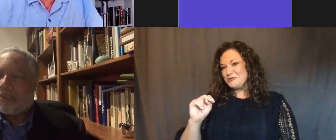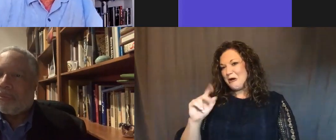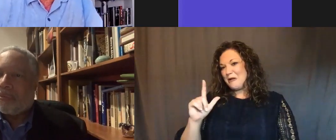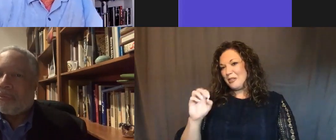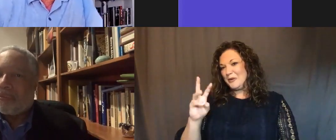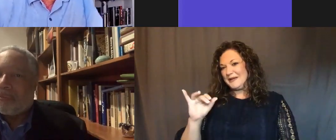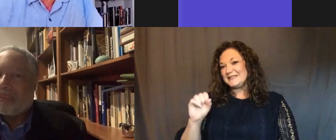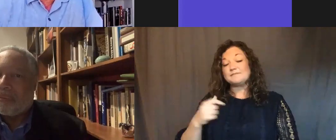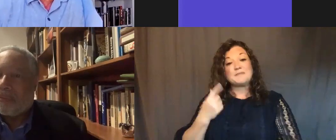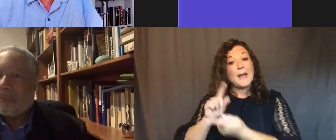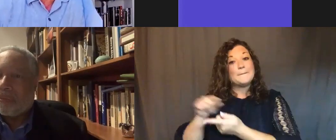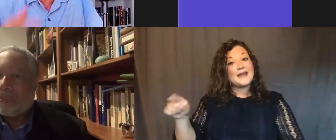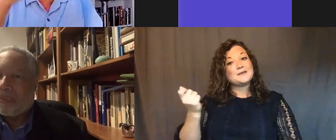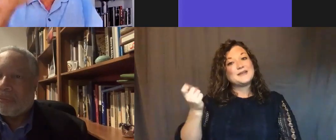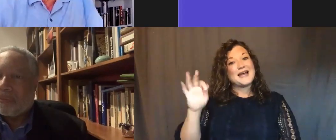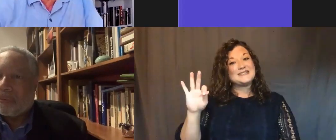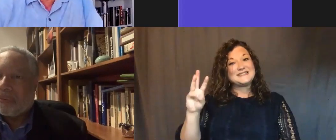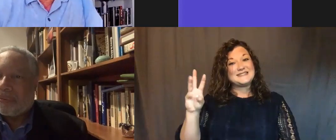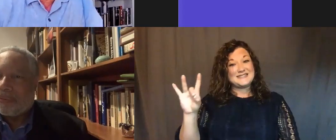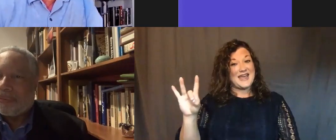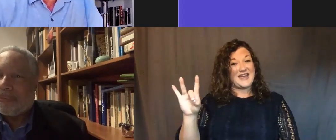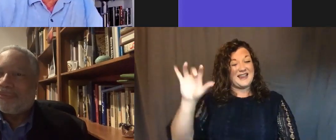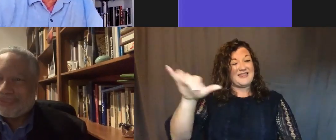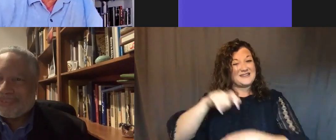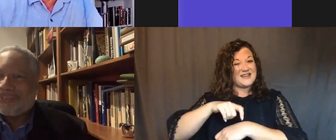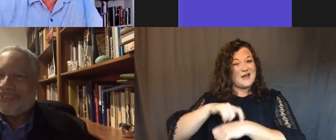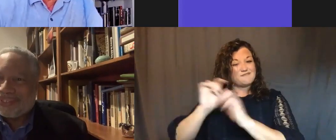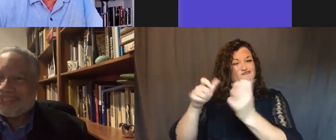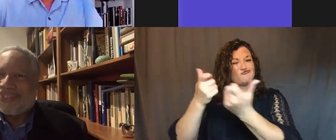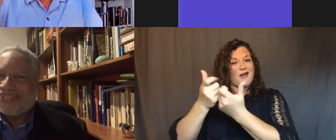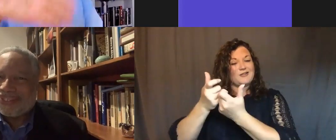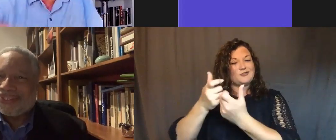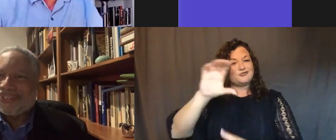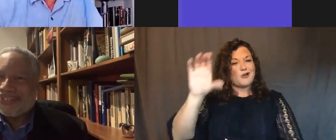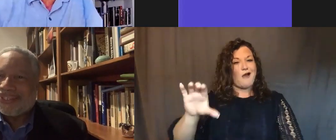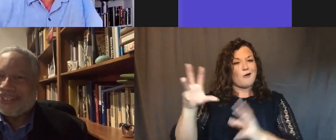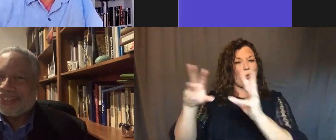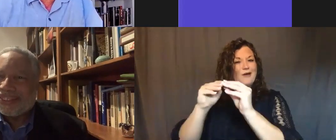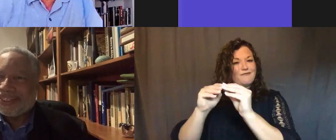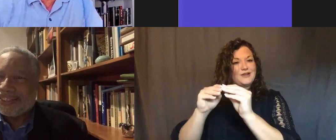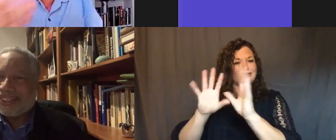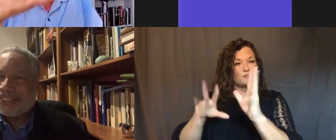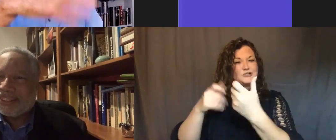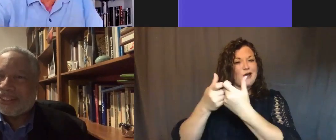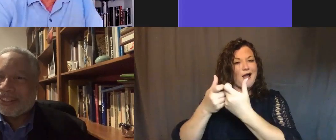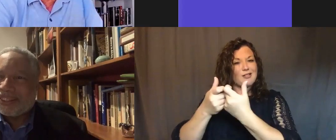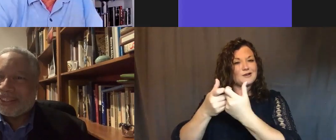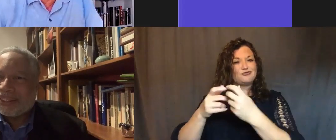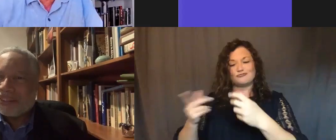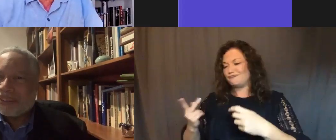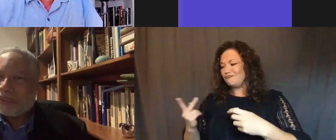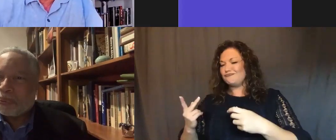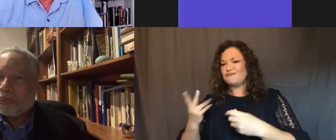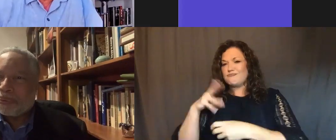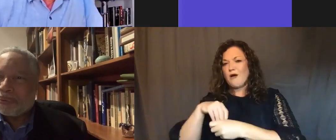1968 when we challenged Lester Maddox in Chicago at the Chicago Convention. We brought up a challenge delegation and John and I were both